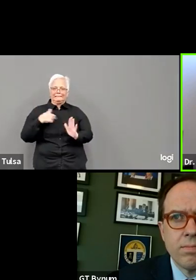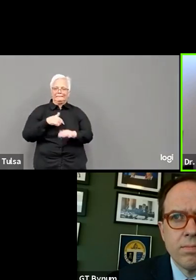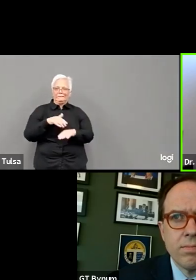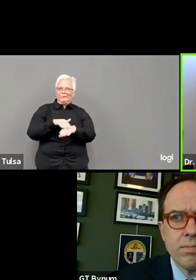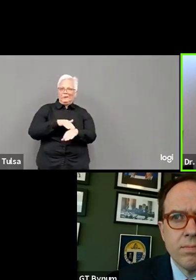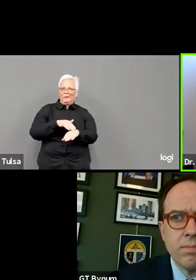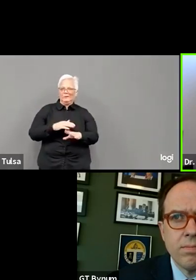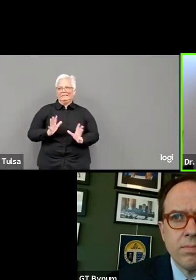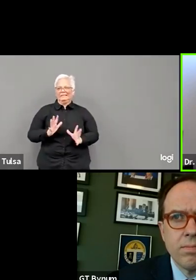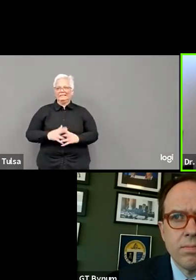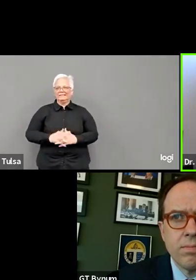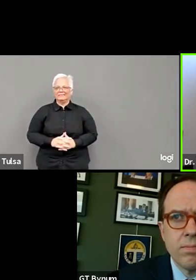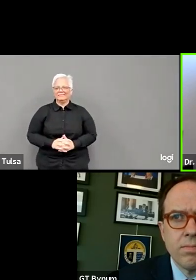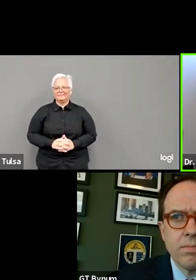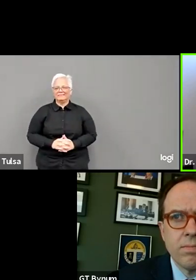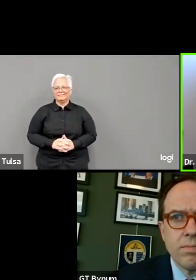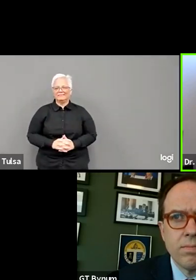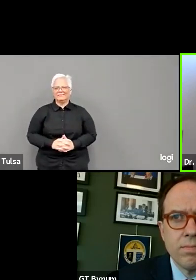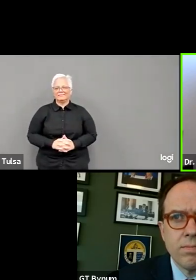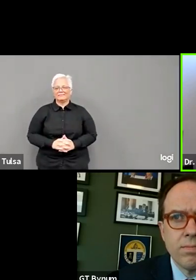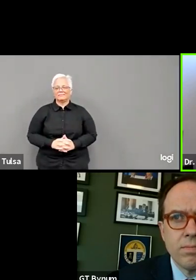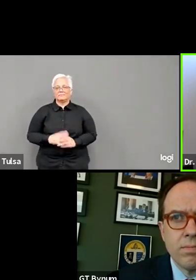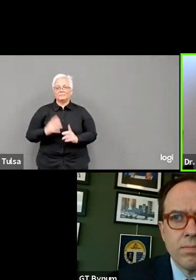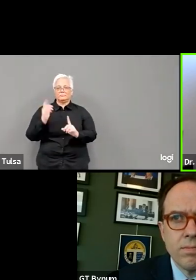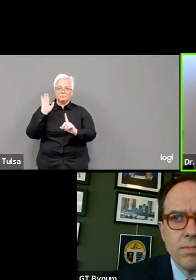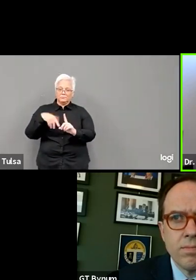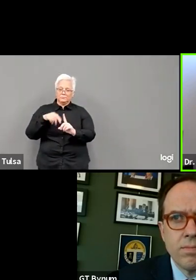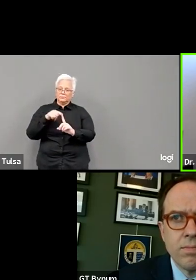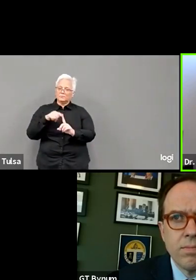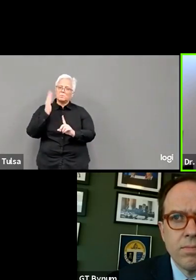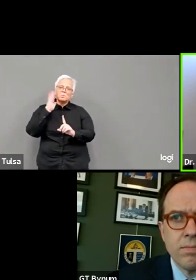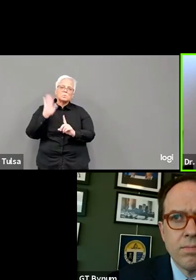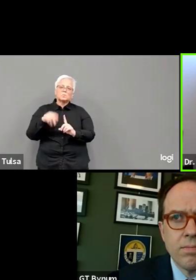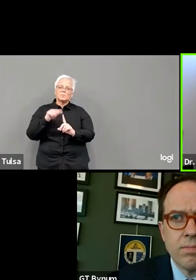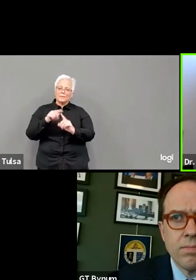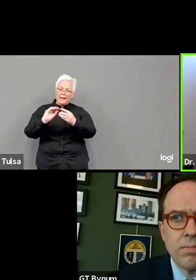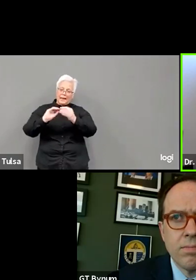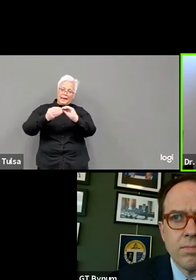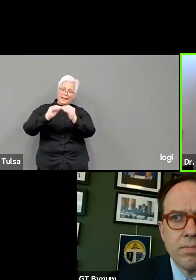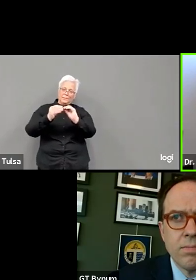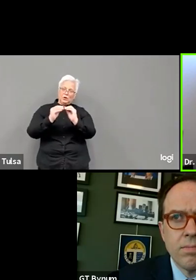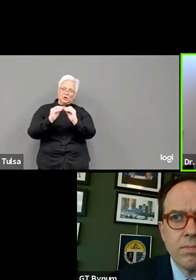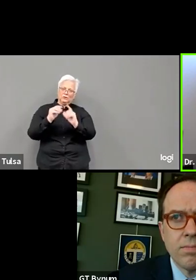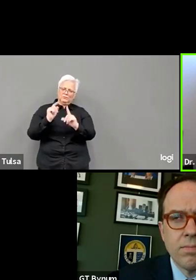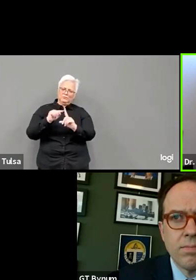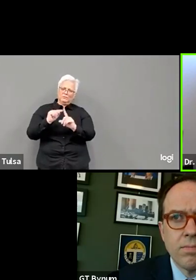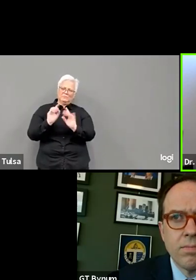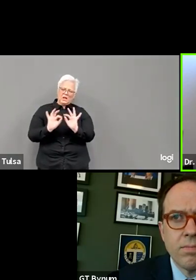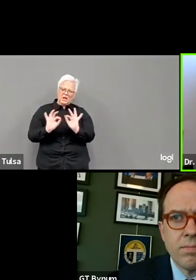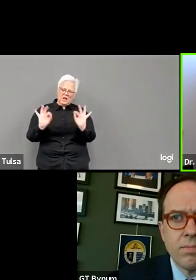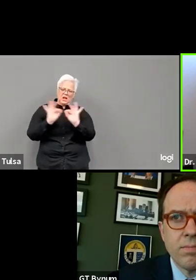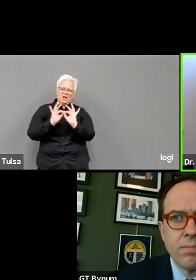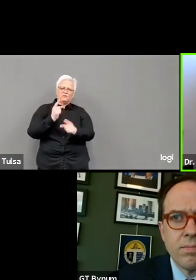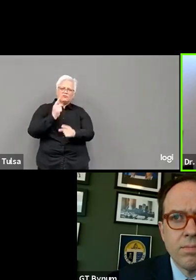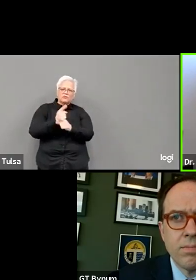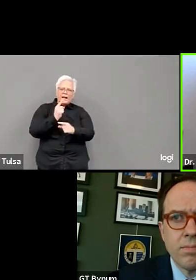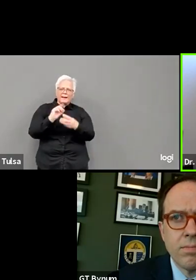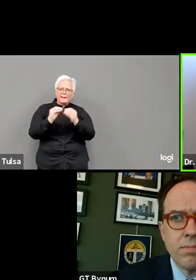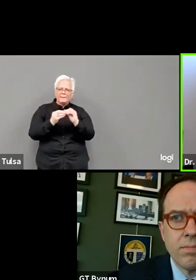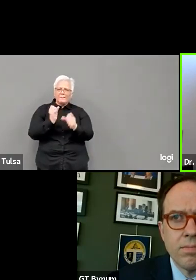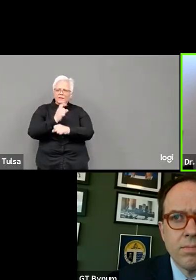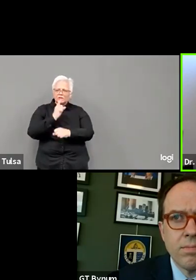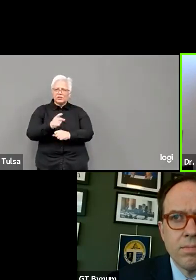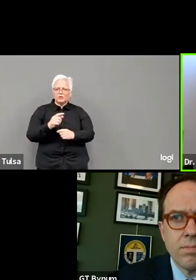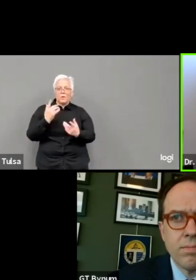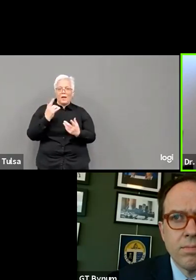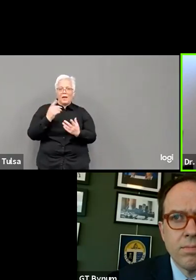impacting our state. And it allows us to focus on geographic areas where we're seeing more deaths. And we can push out more mitigation efforts